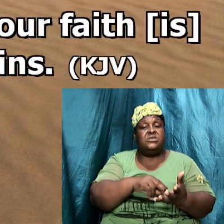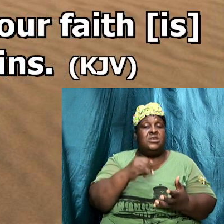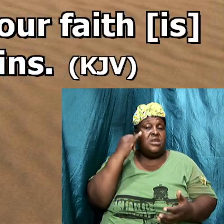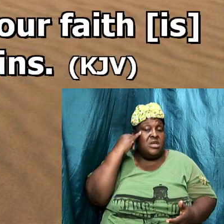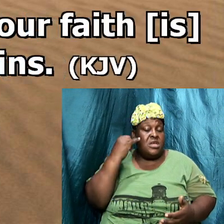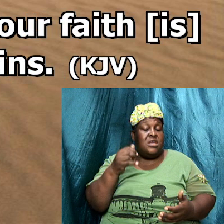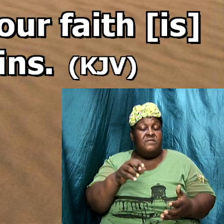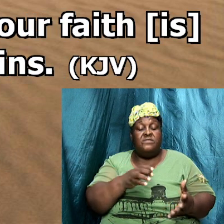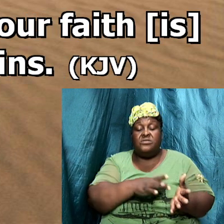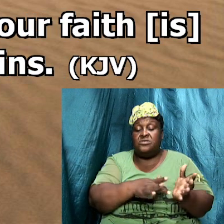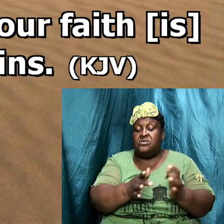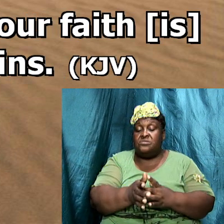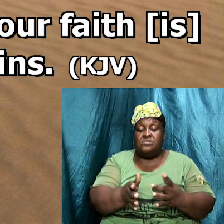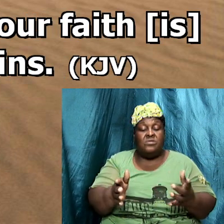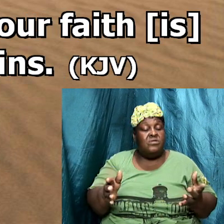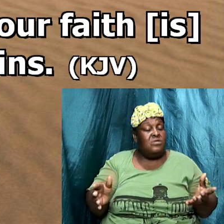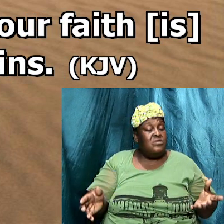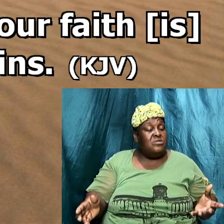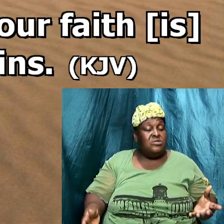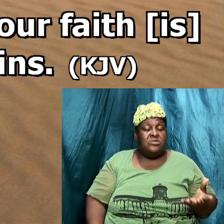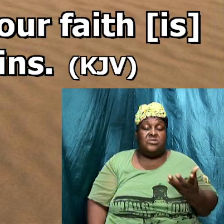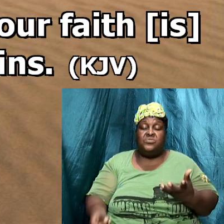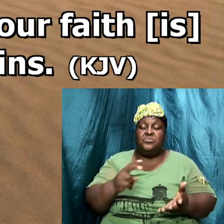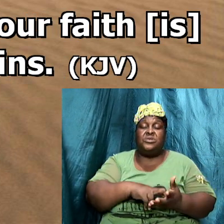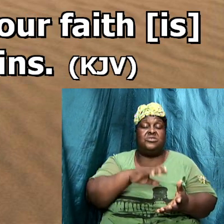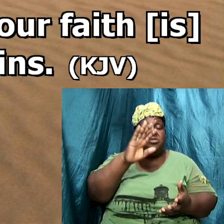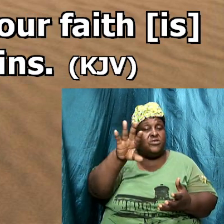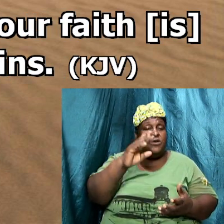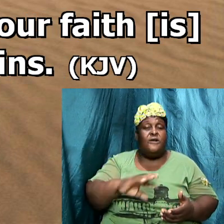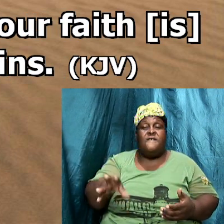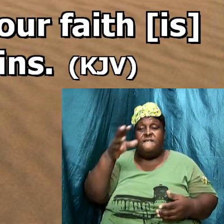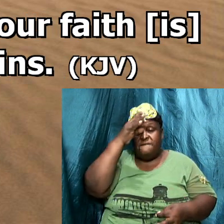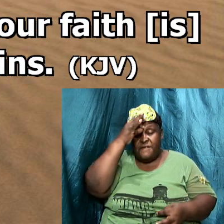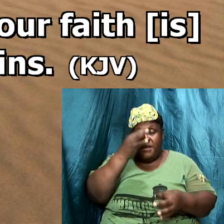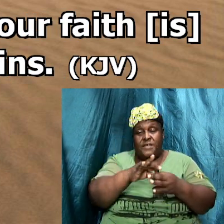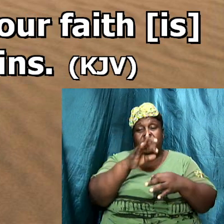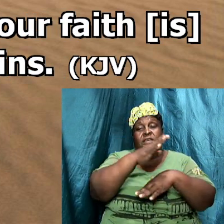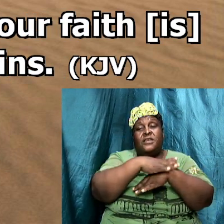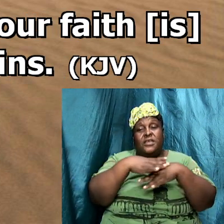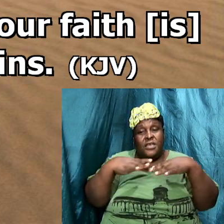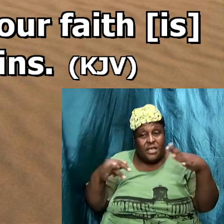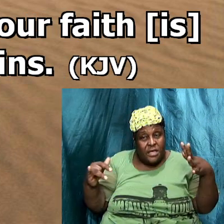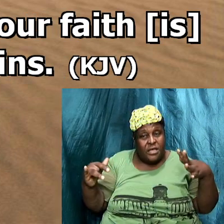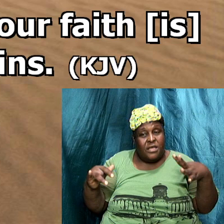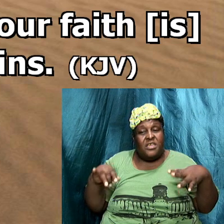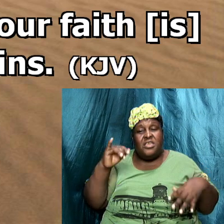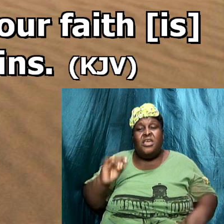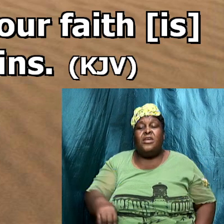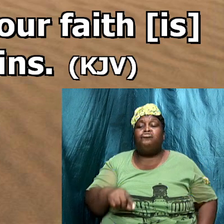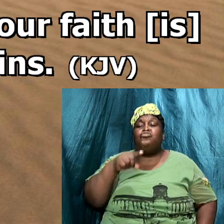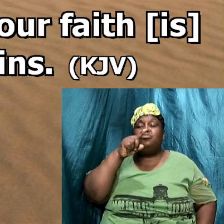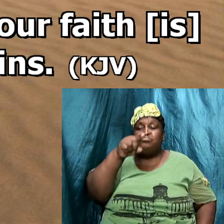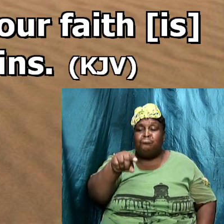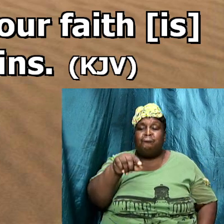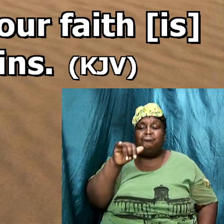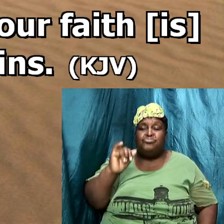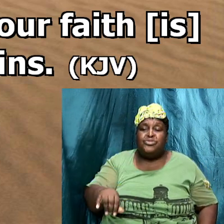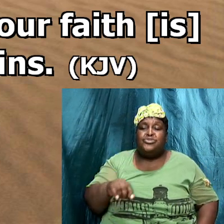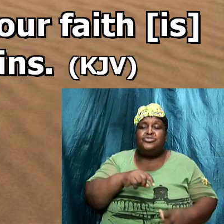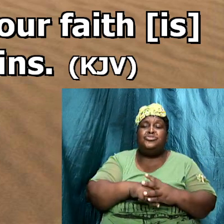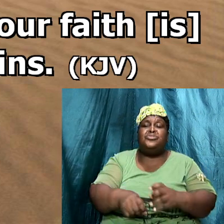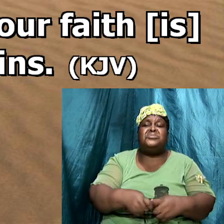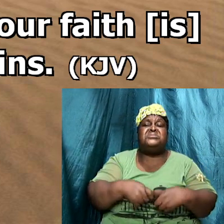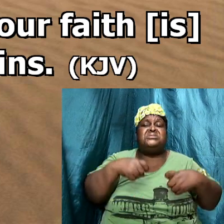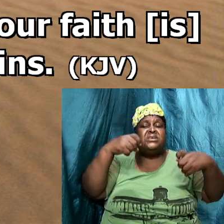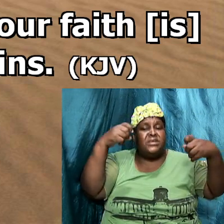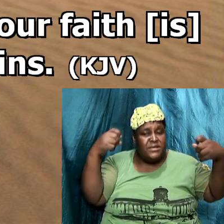not raised your faith is vain he are yet in your so if Christ did is not